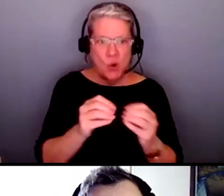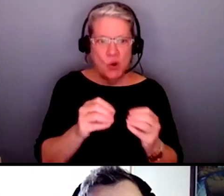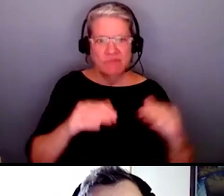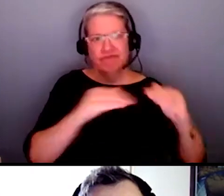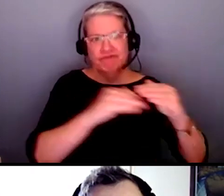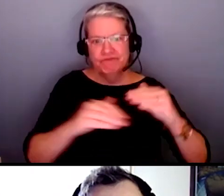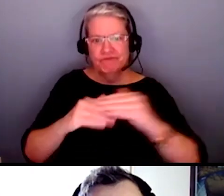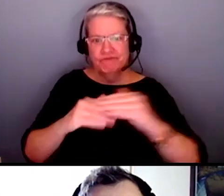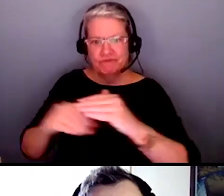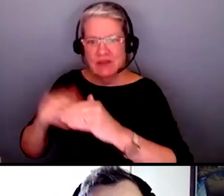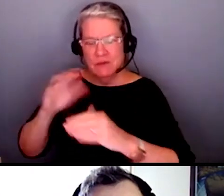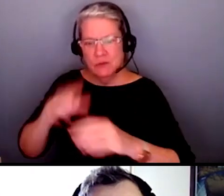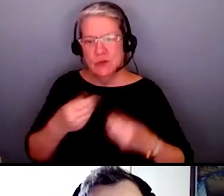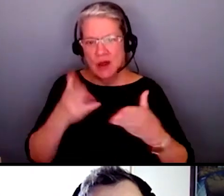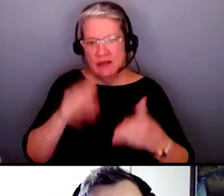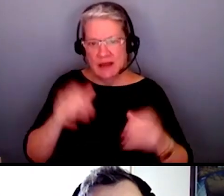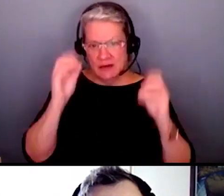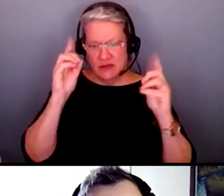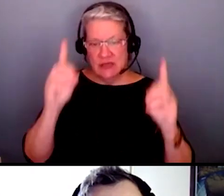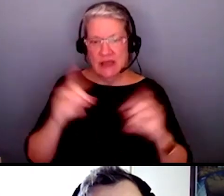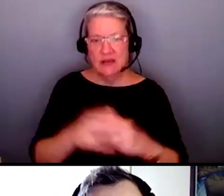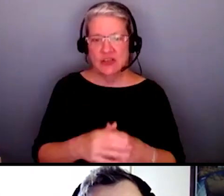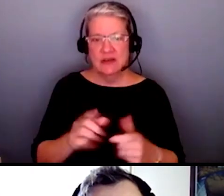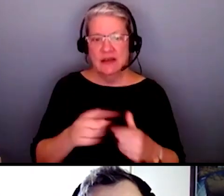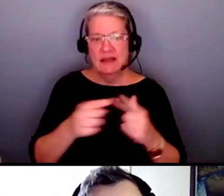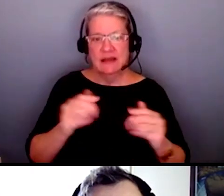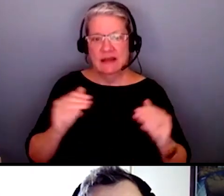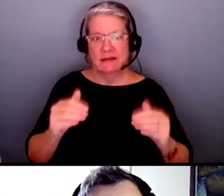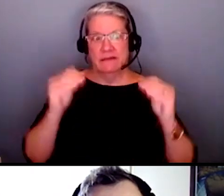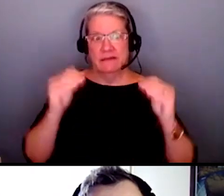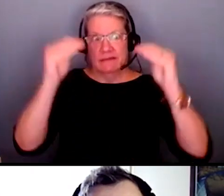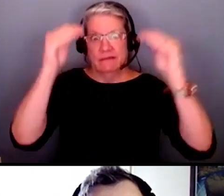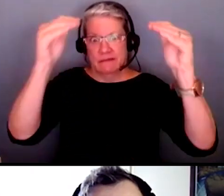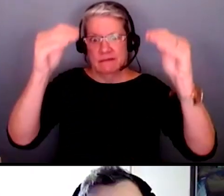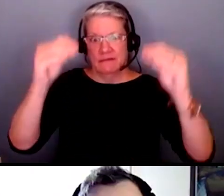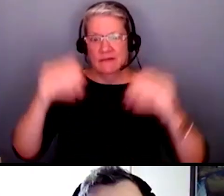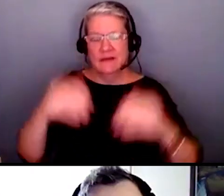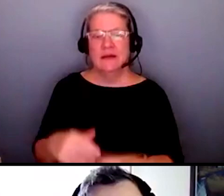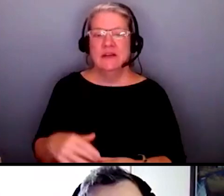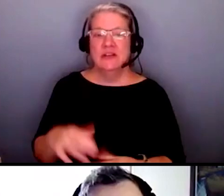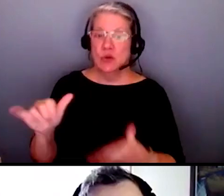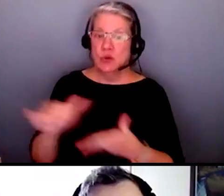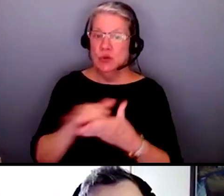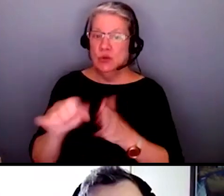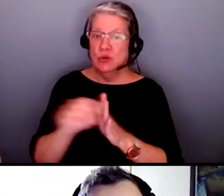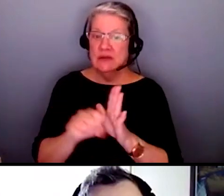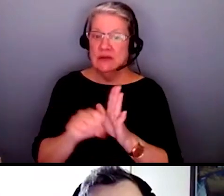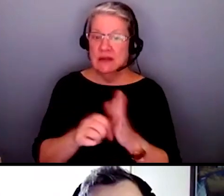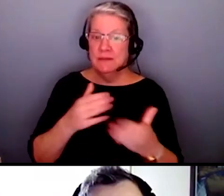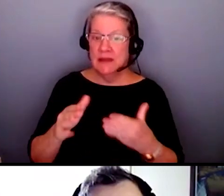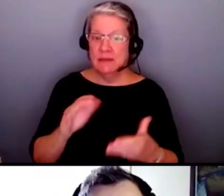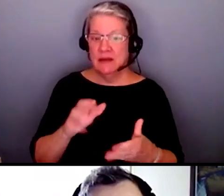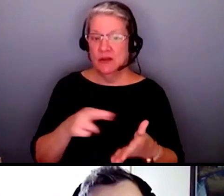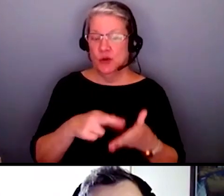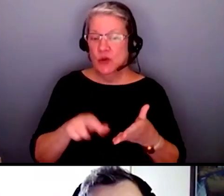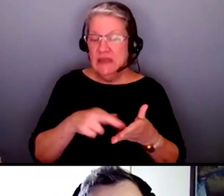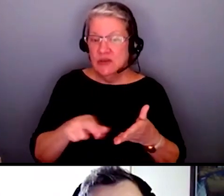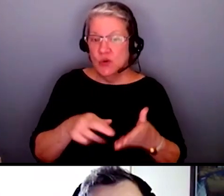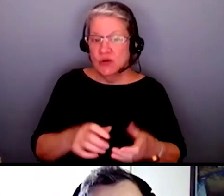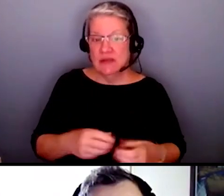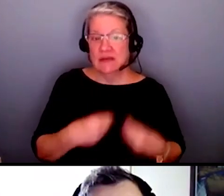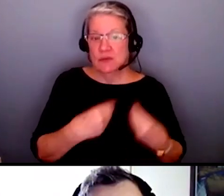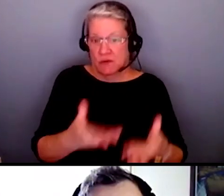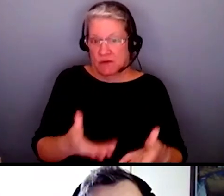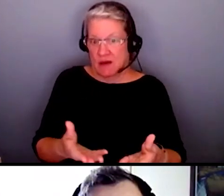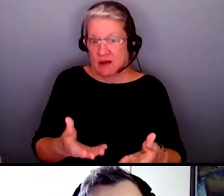provide that education so something that could perhaps be done in new york state is to provide the resources a resource guide to the